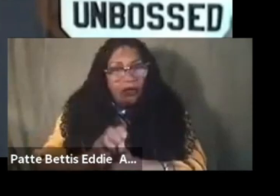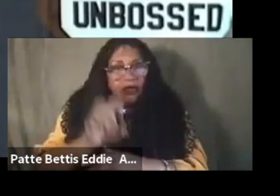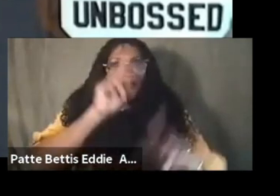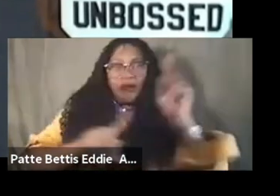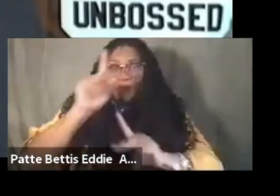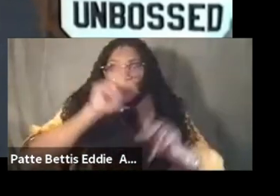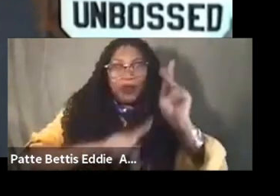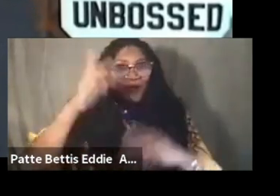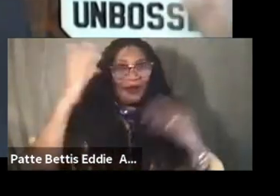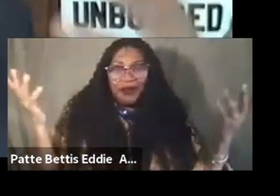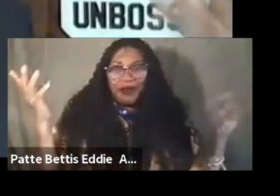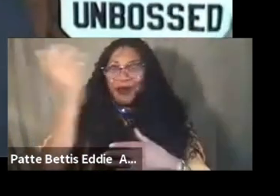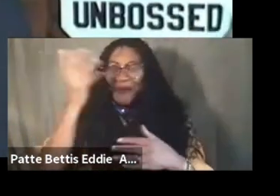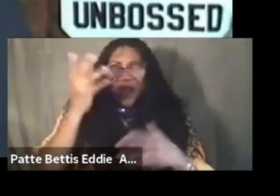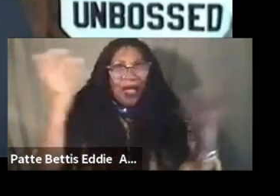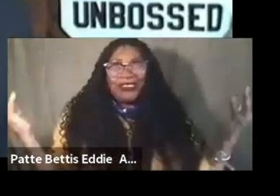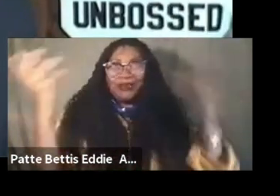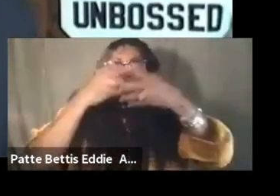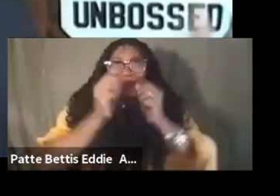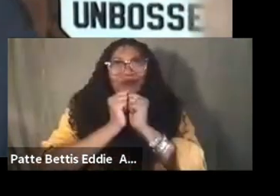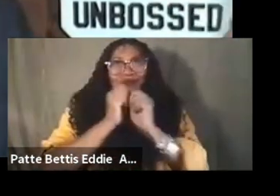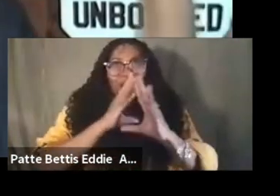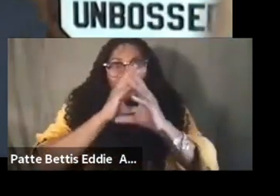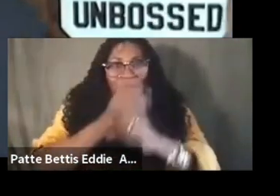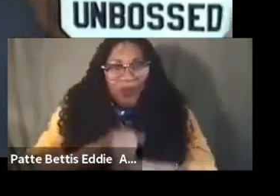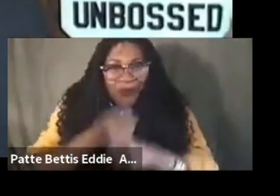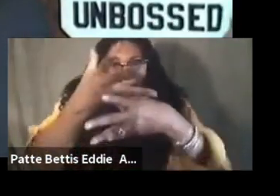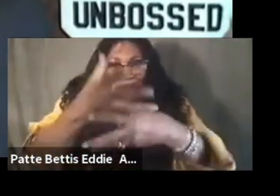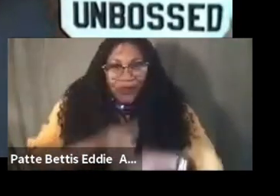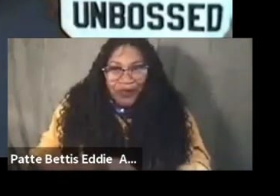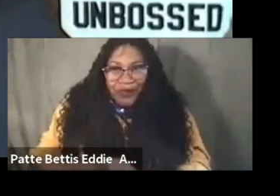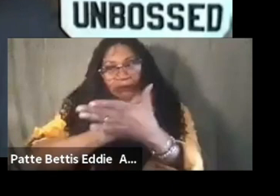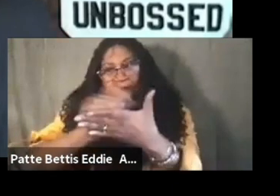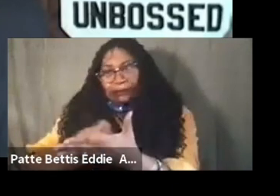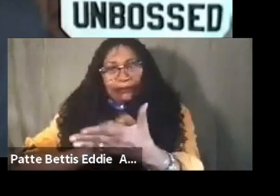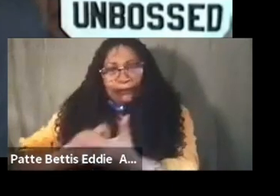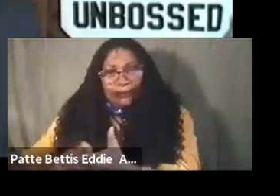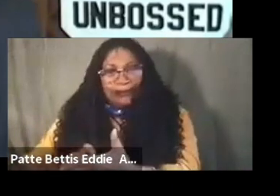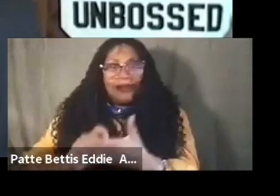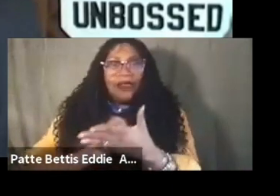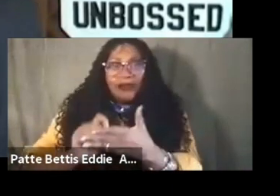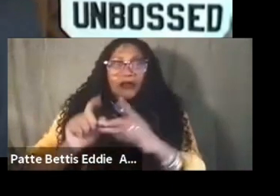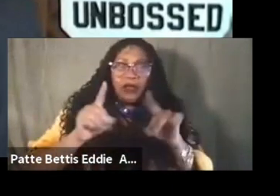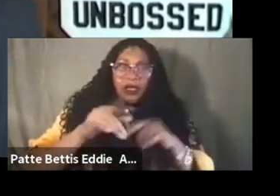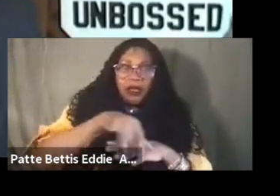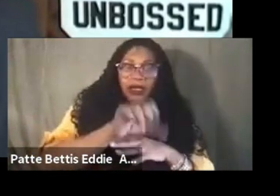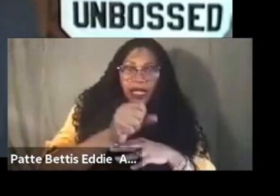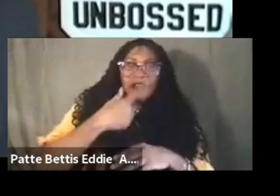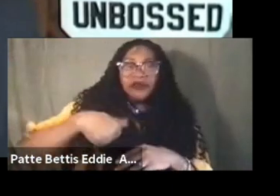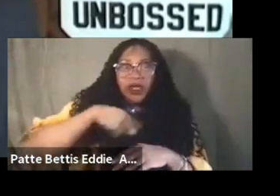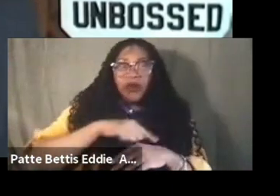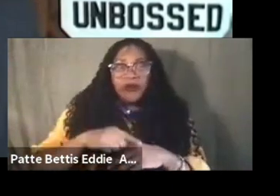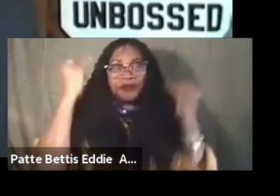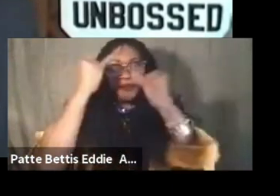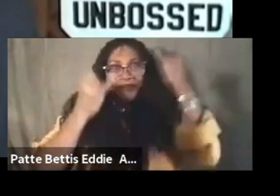i can't hardly even really put together to sum up everything i was just frantically writing notes here but yes um we were you know